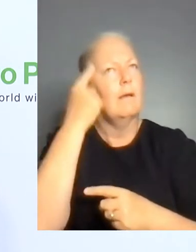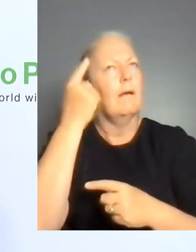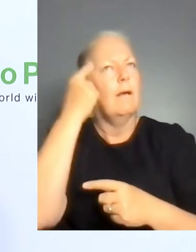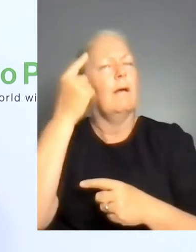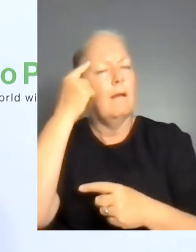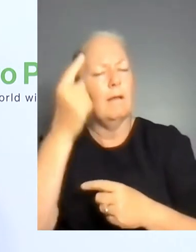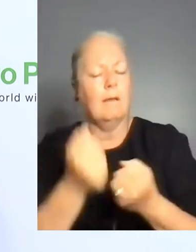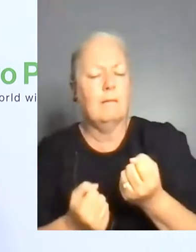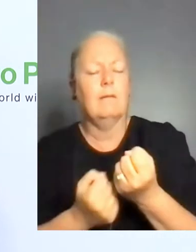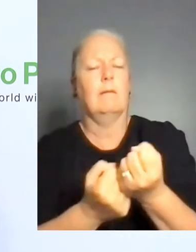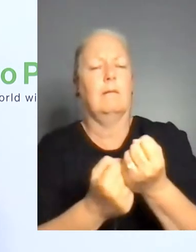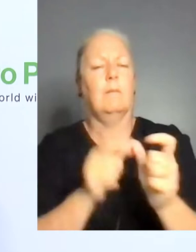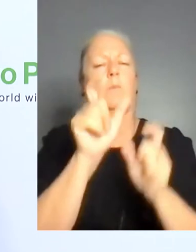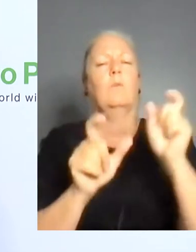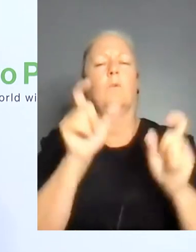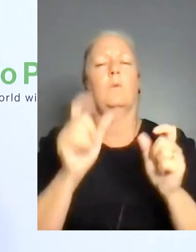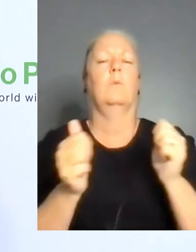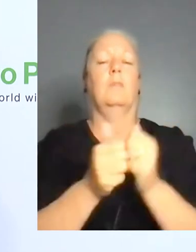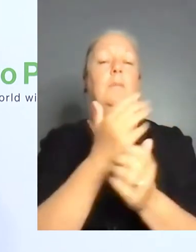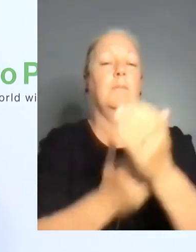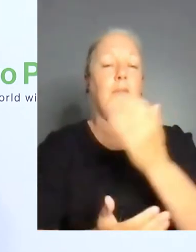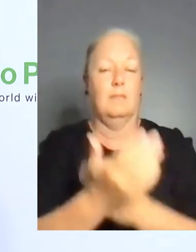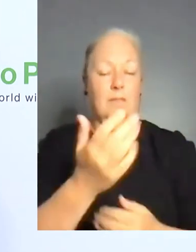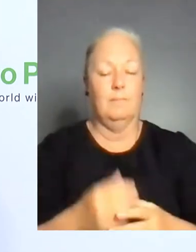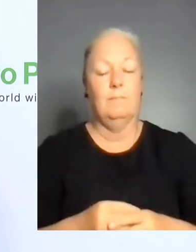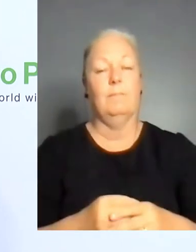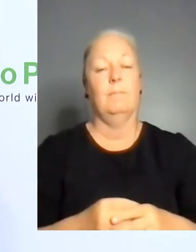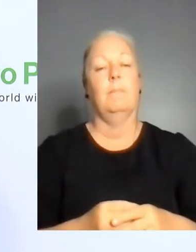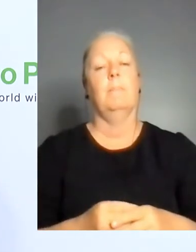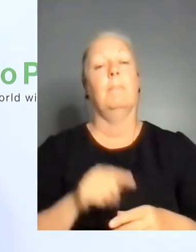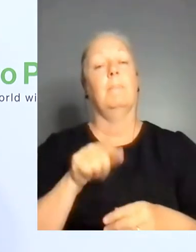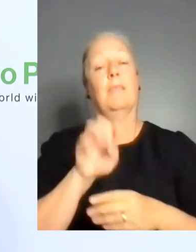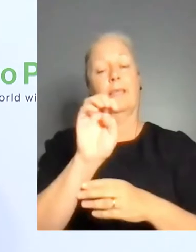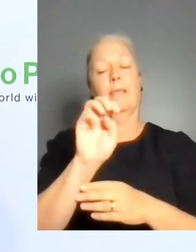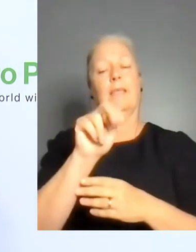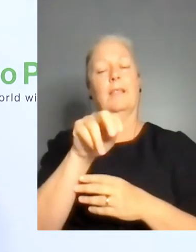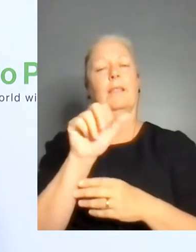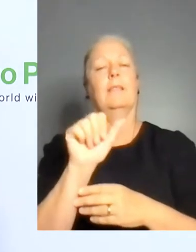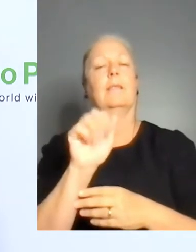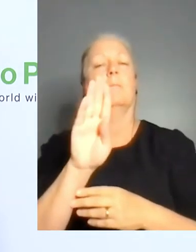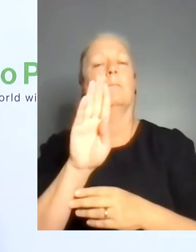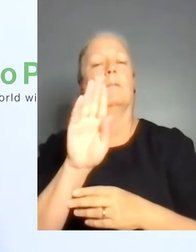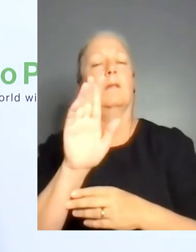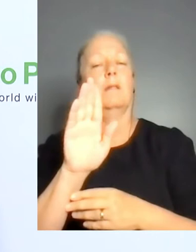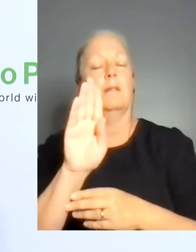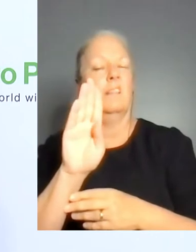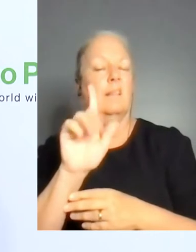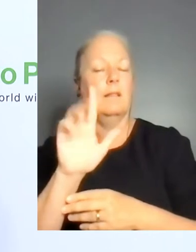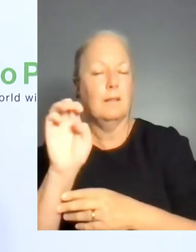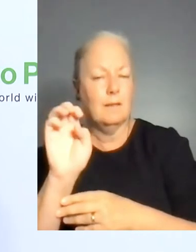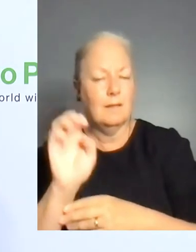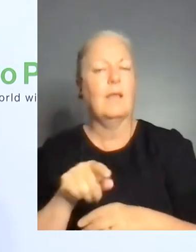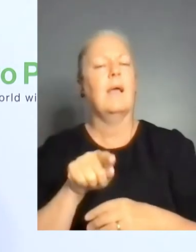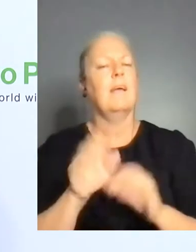is providing a tool that will be interesting for many of our network partners, but also for all attendees